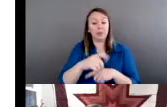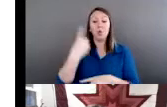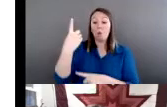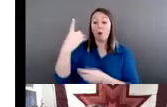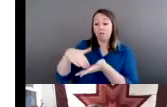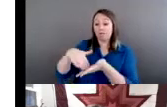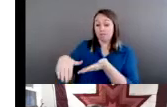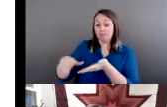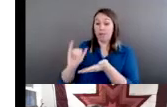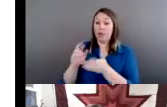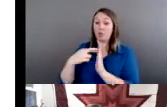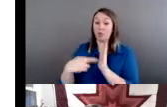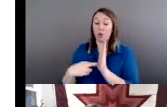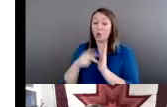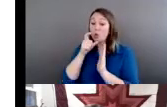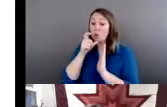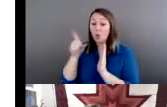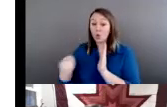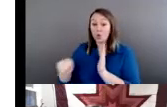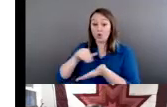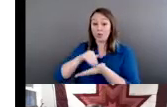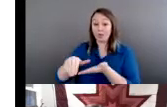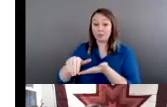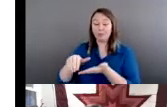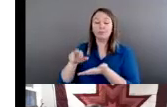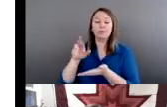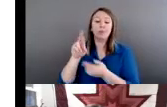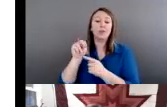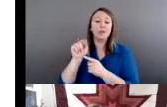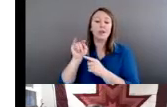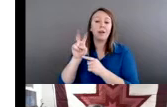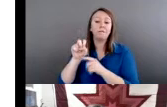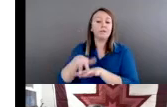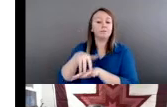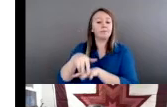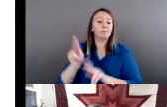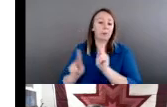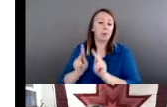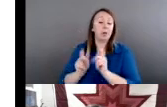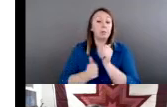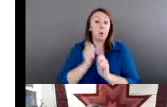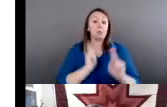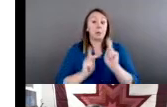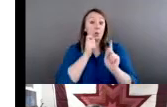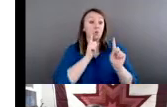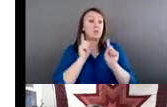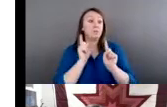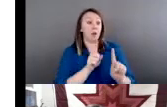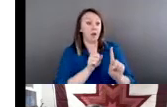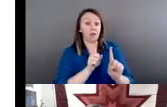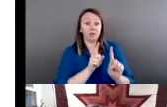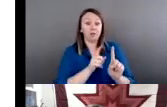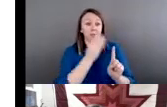So most of the people who responded to this study reported that they had had at